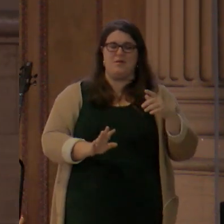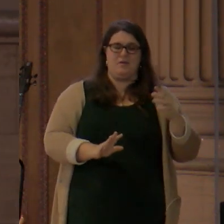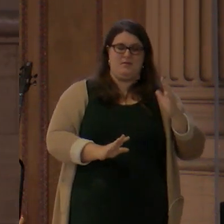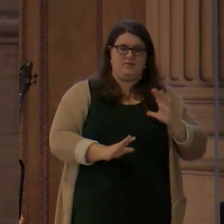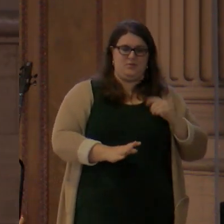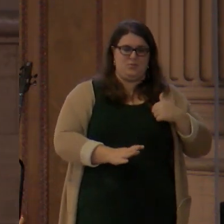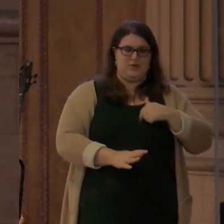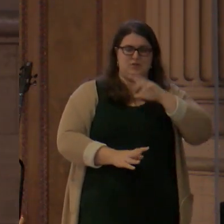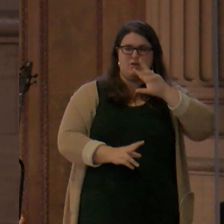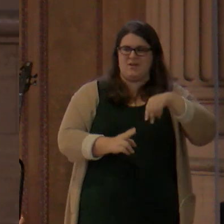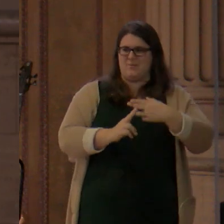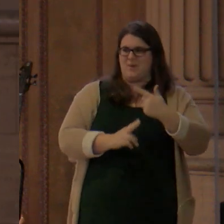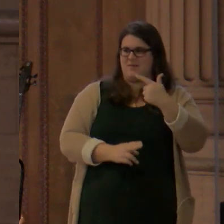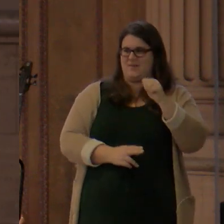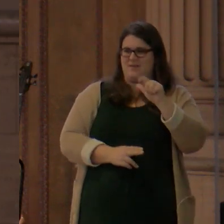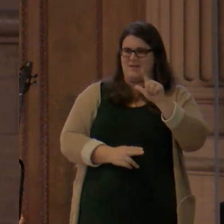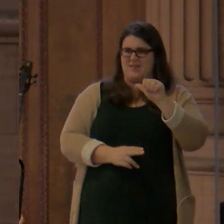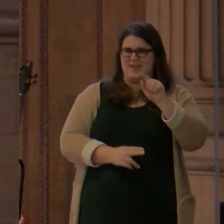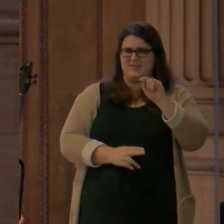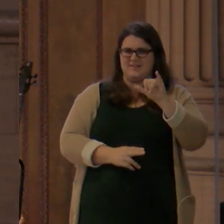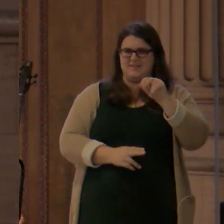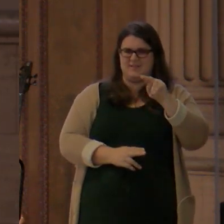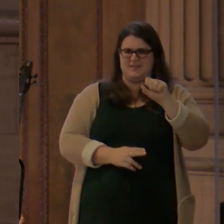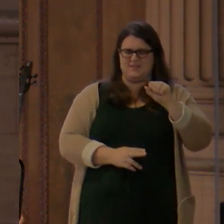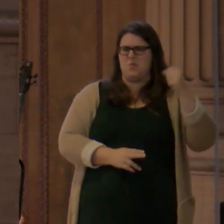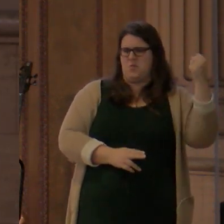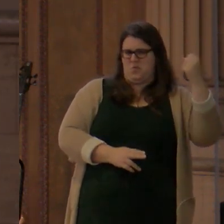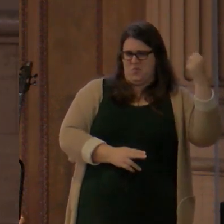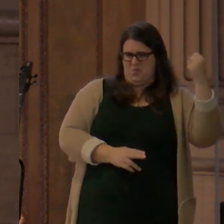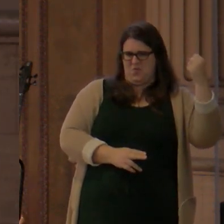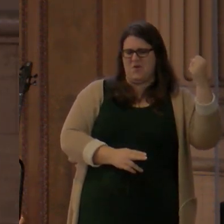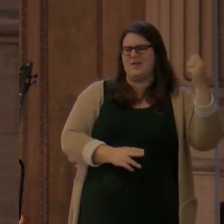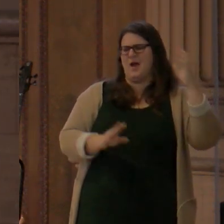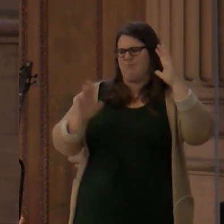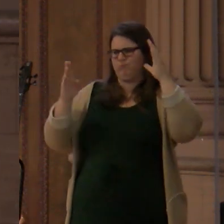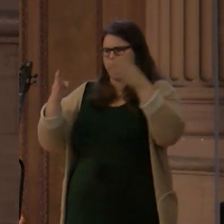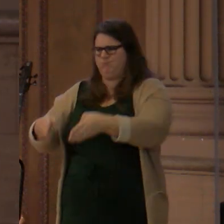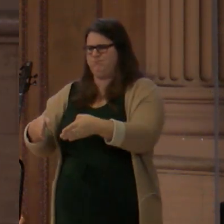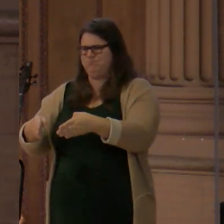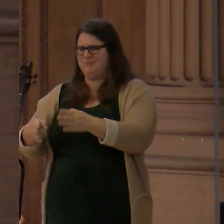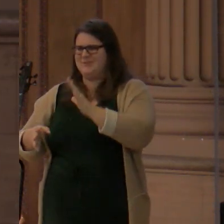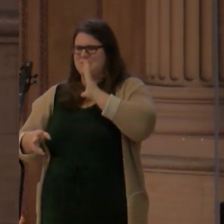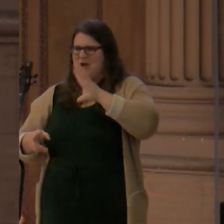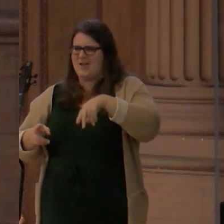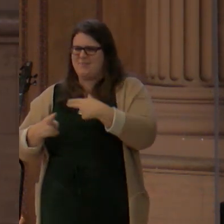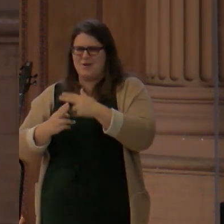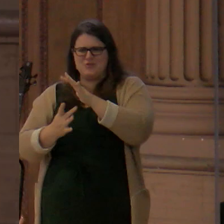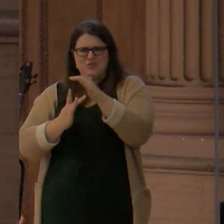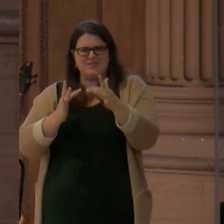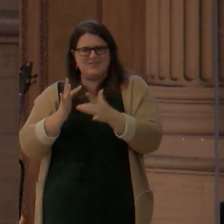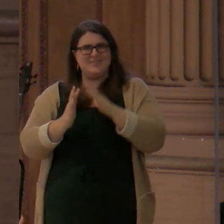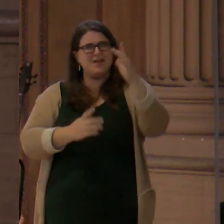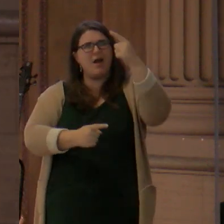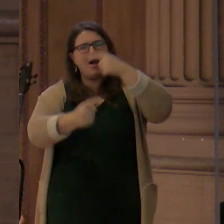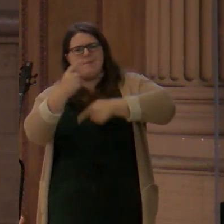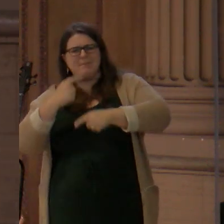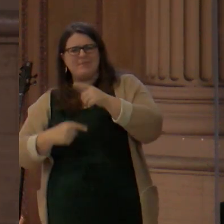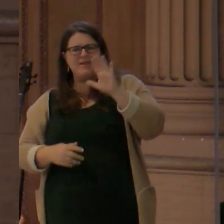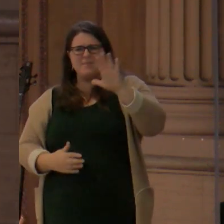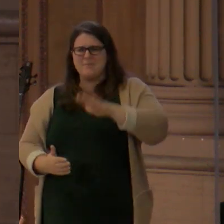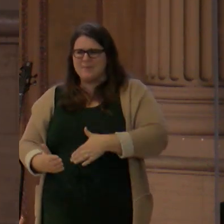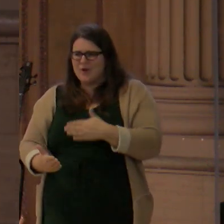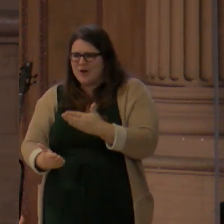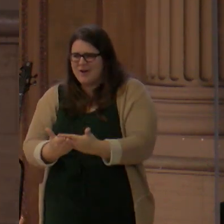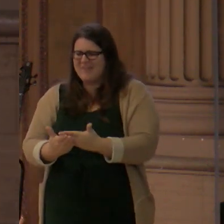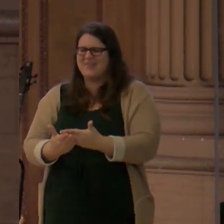Galatians through the end of this year, and we're just going to focus on the birth of Christ as we always do during Advent, as we always do during Christmas time. But